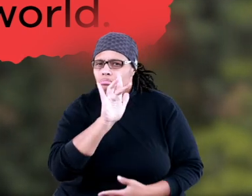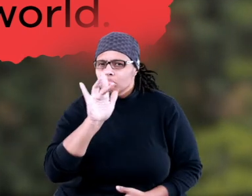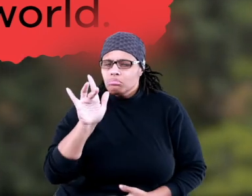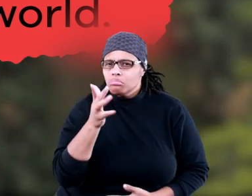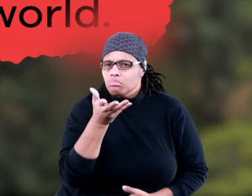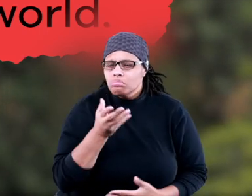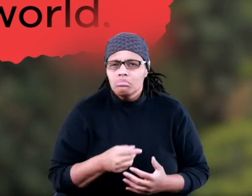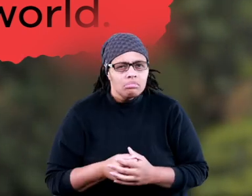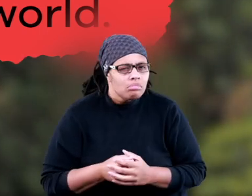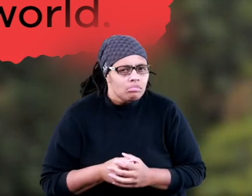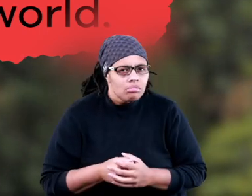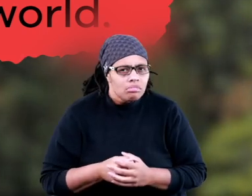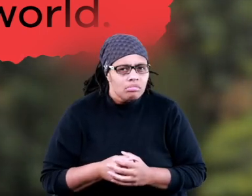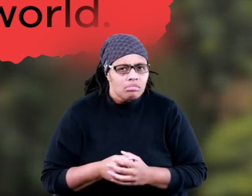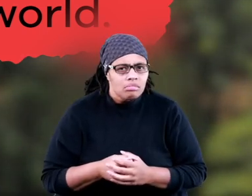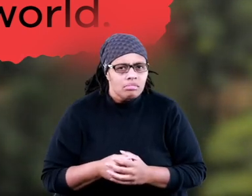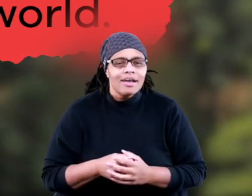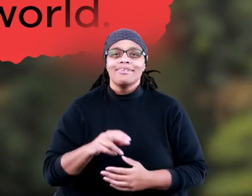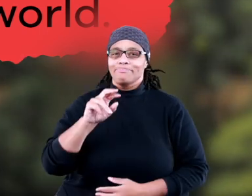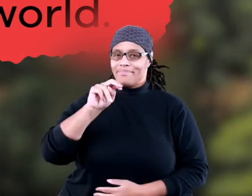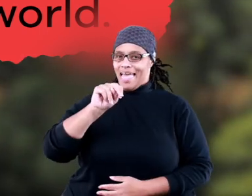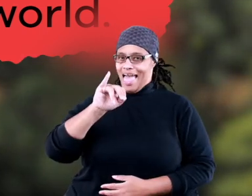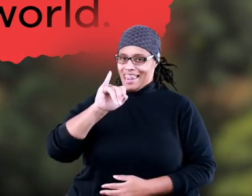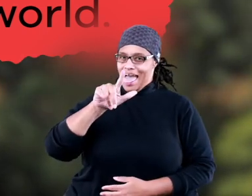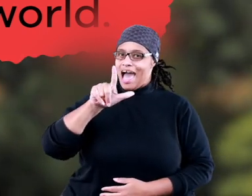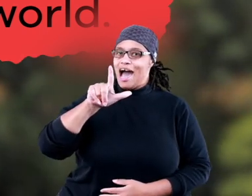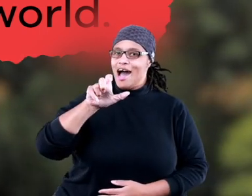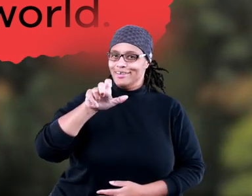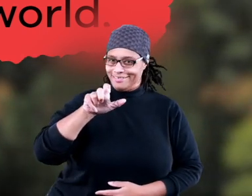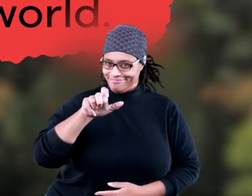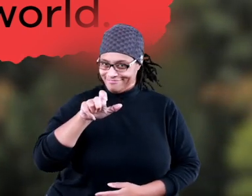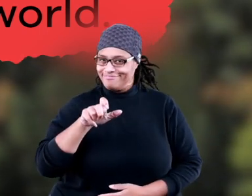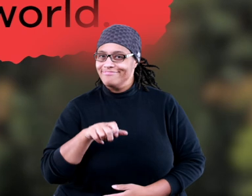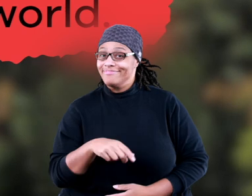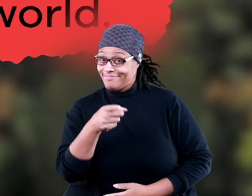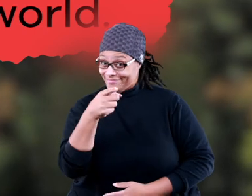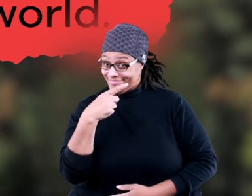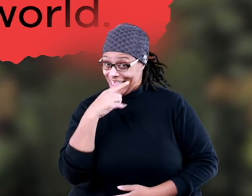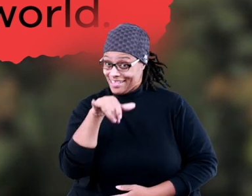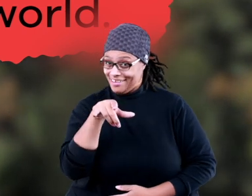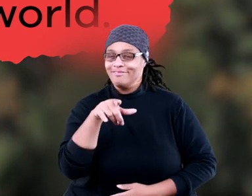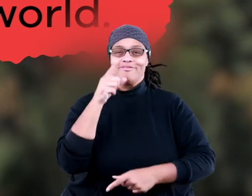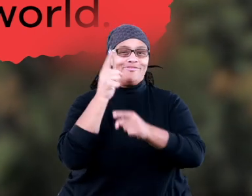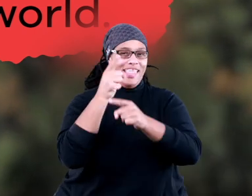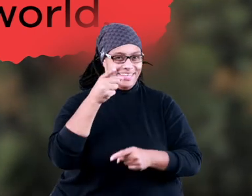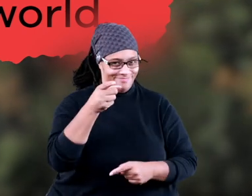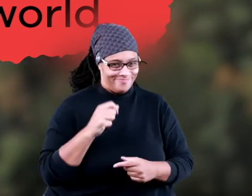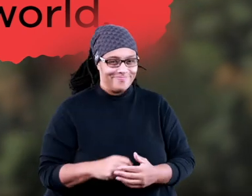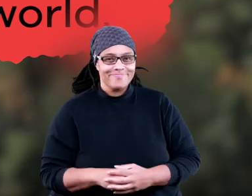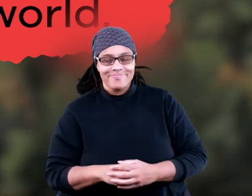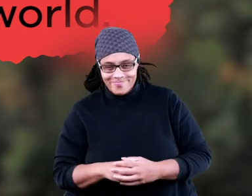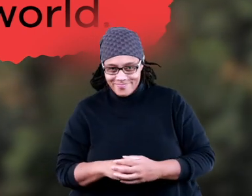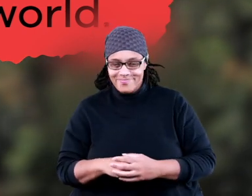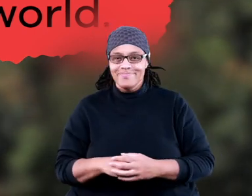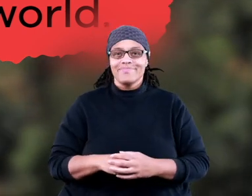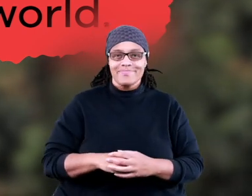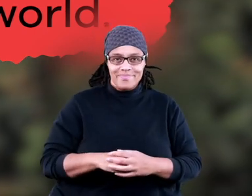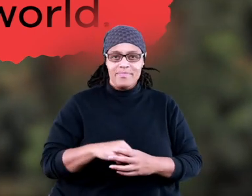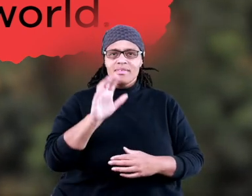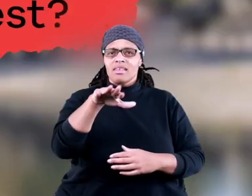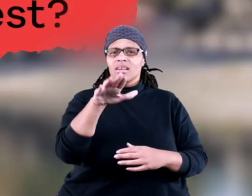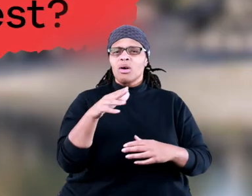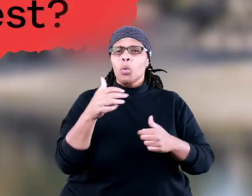longest rivers in the world. Did you say Nile River? That's right.